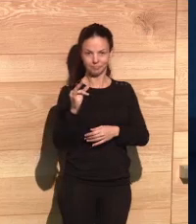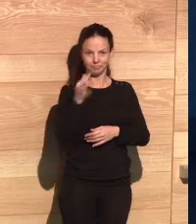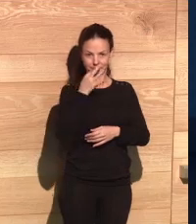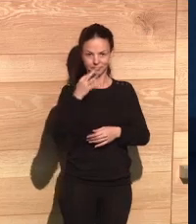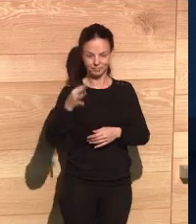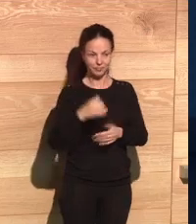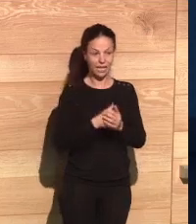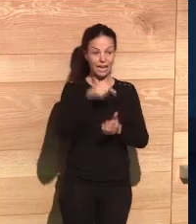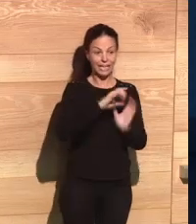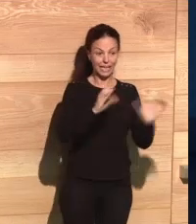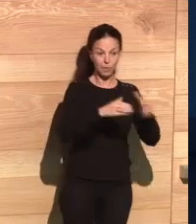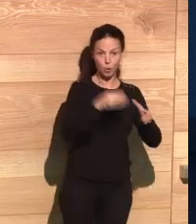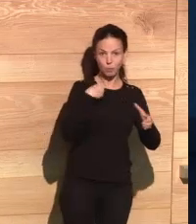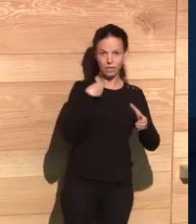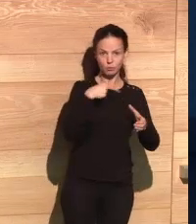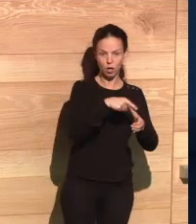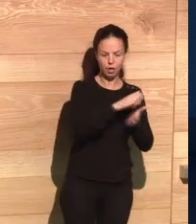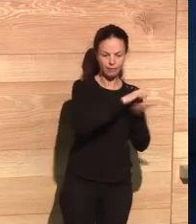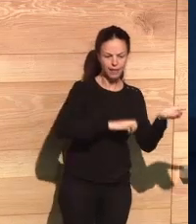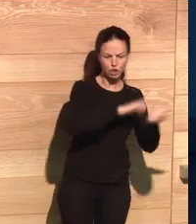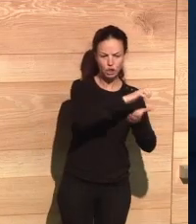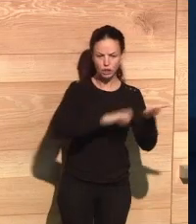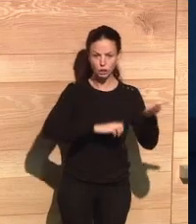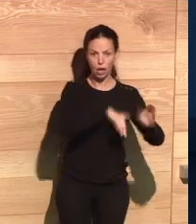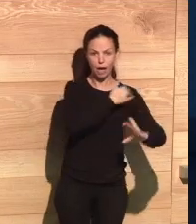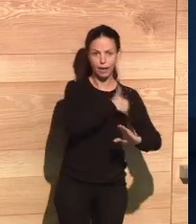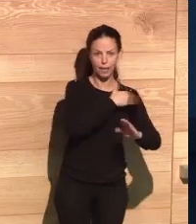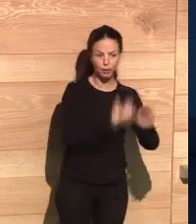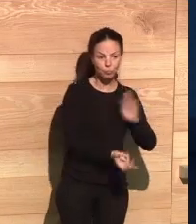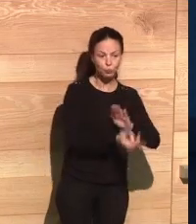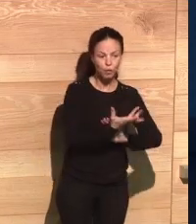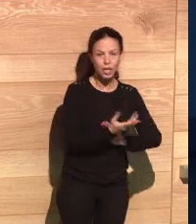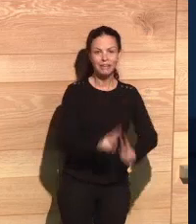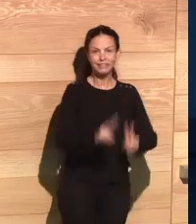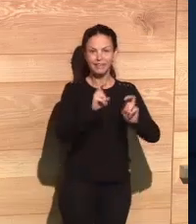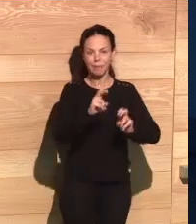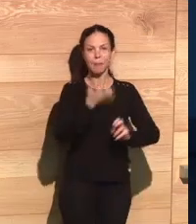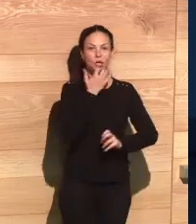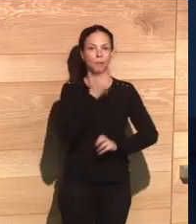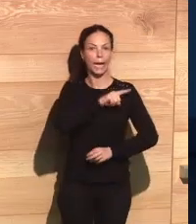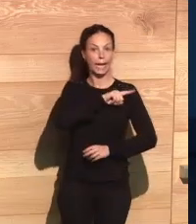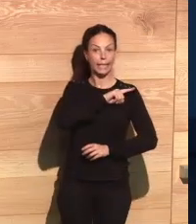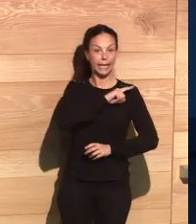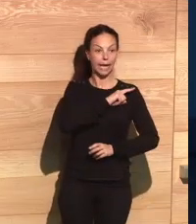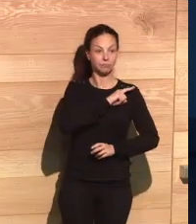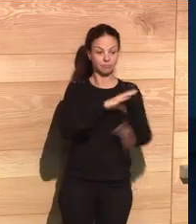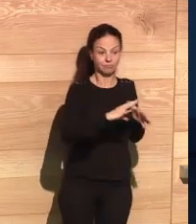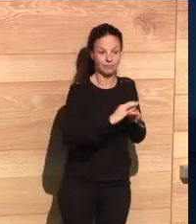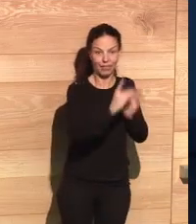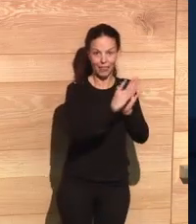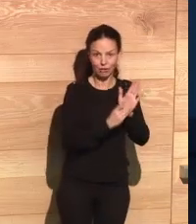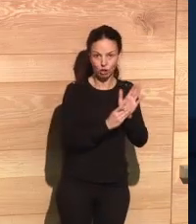contribute to the debate very shortly. And they